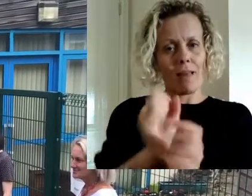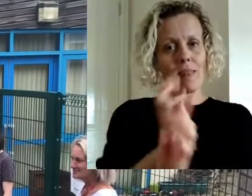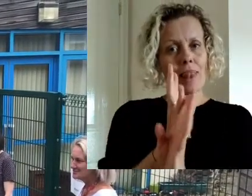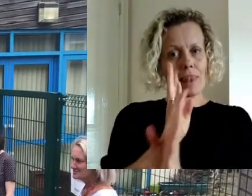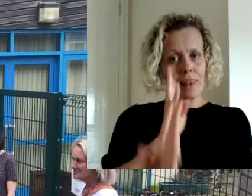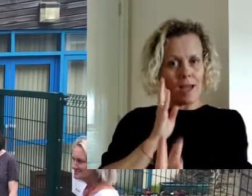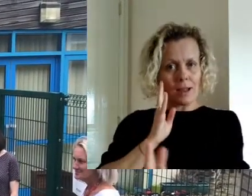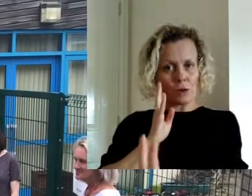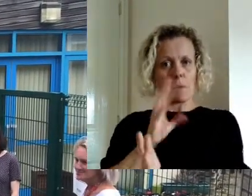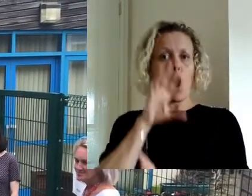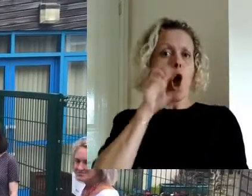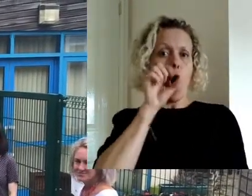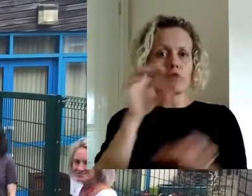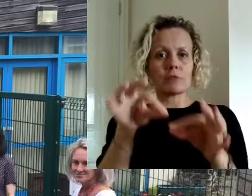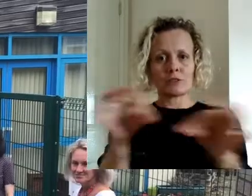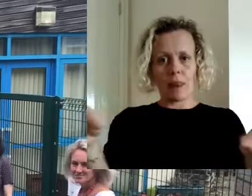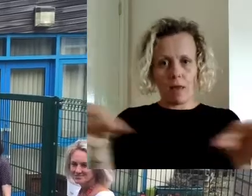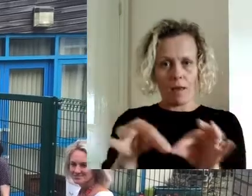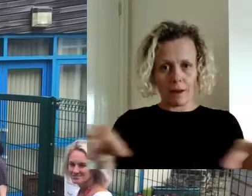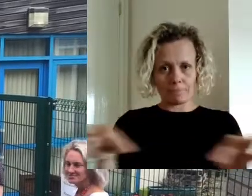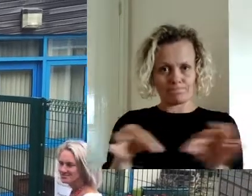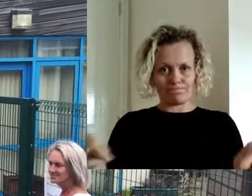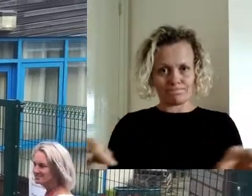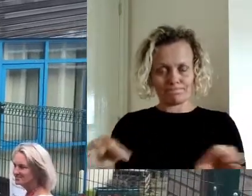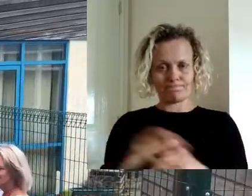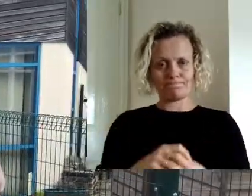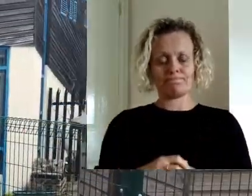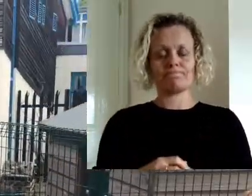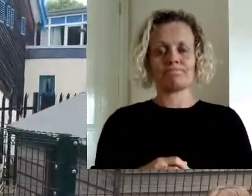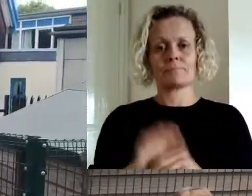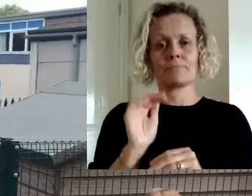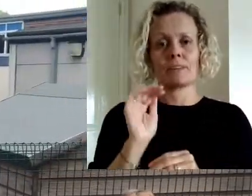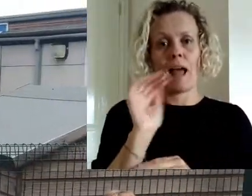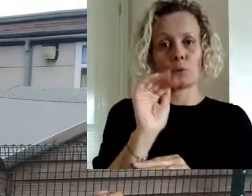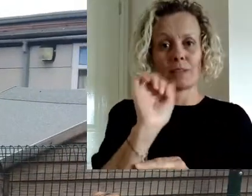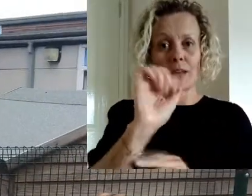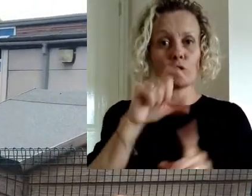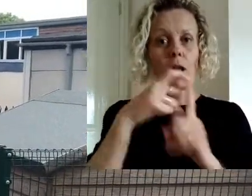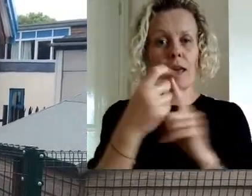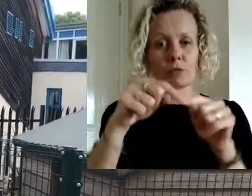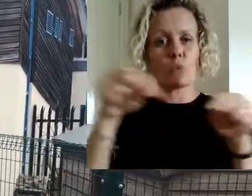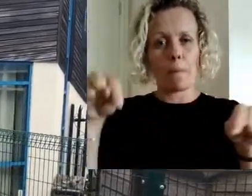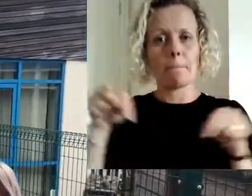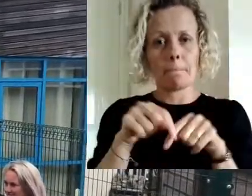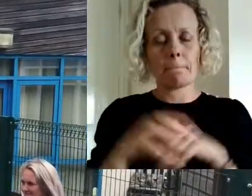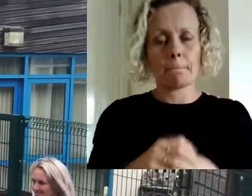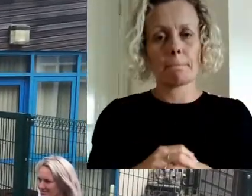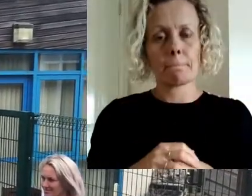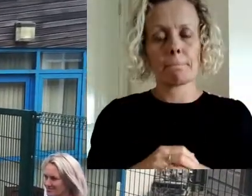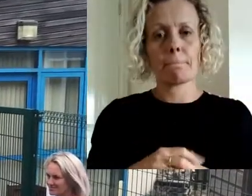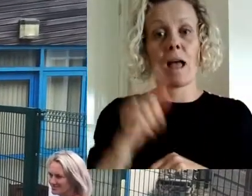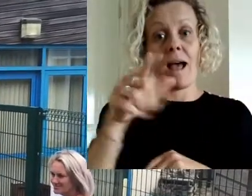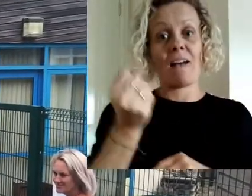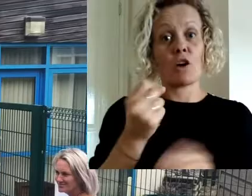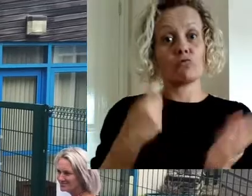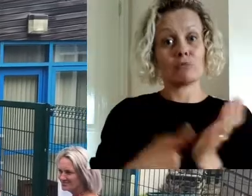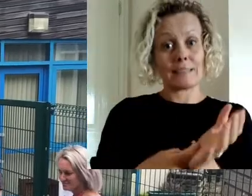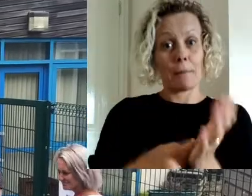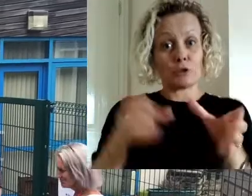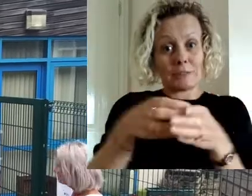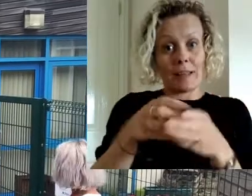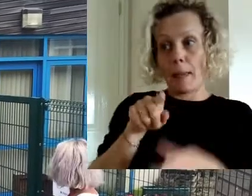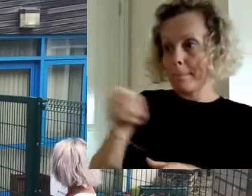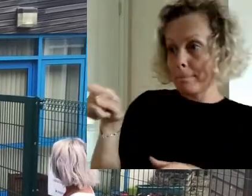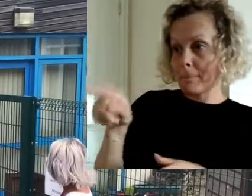can come and line up on one of the orange lines outside of the reception classroom. Here we are with our reception